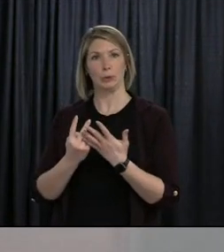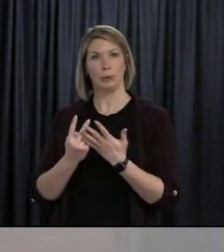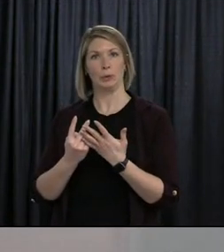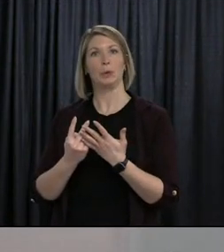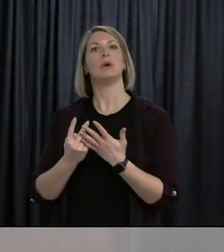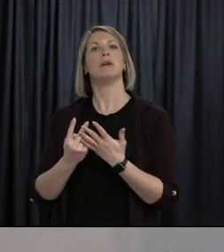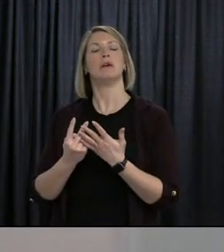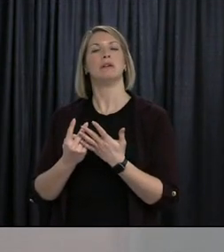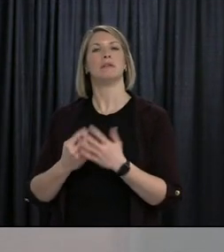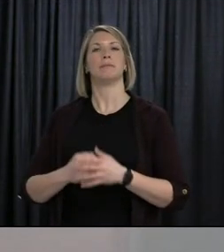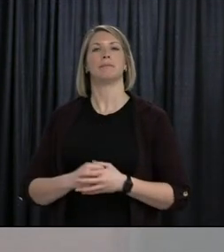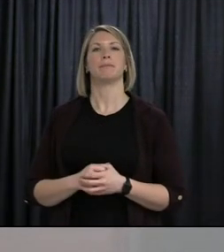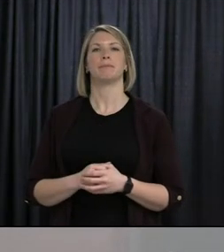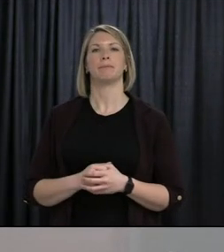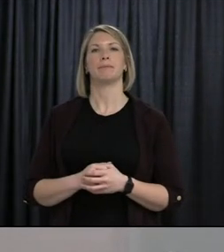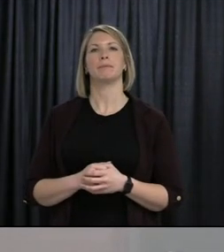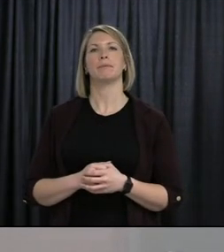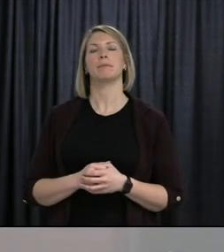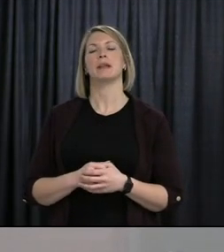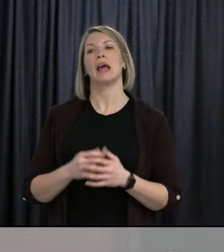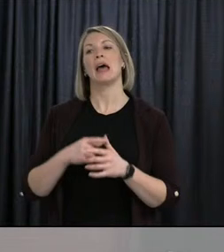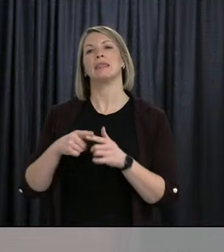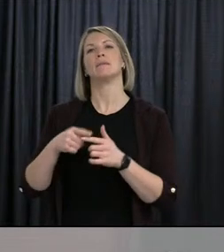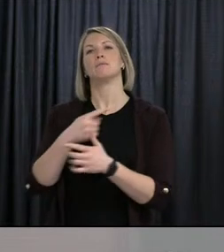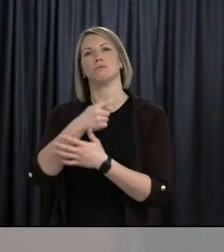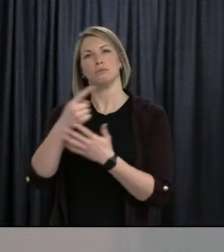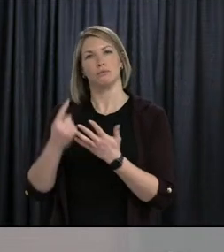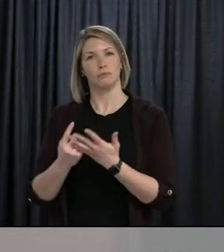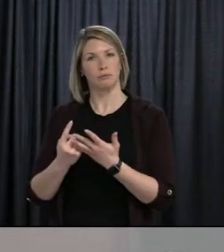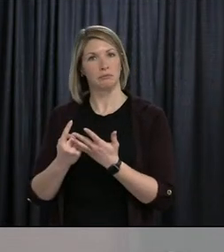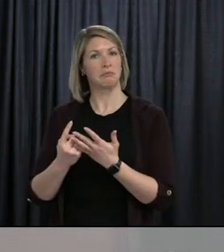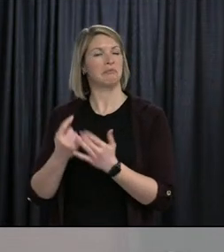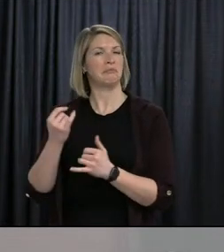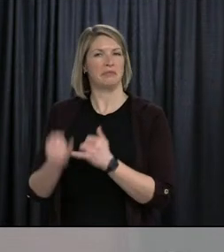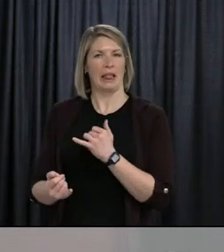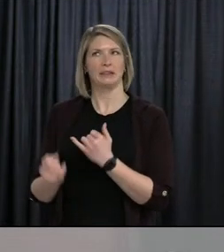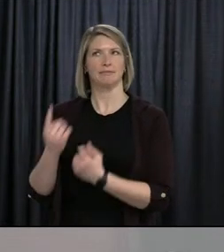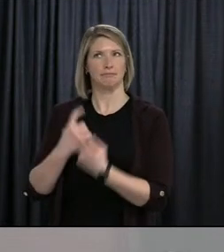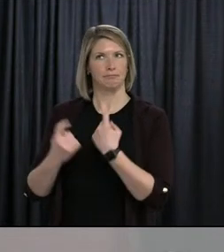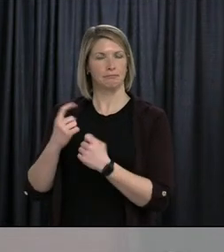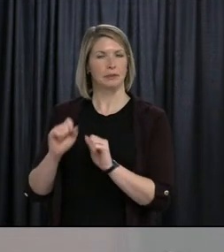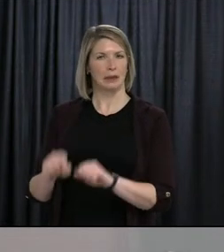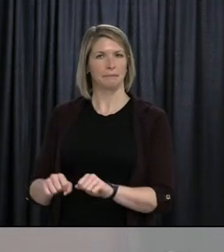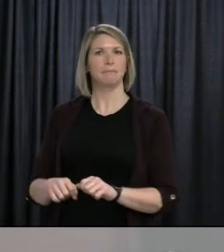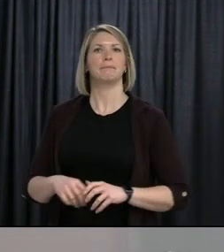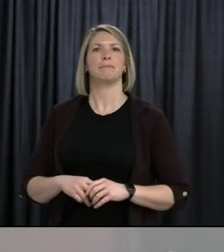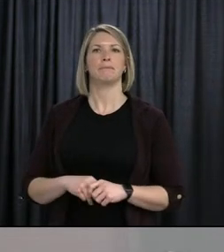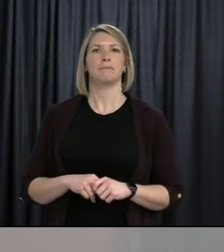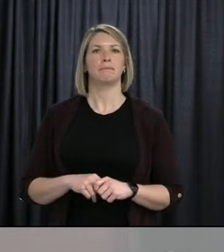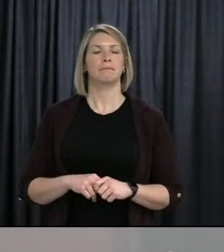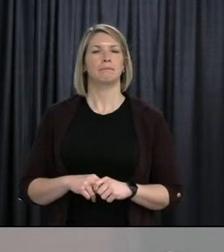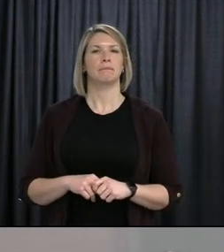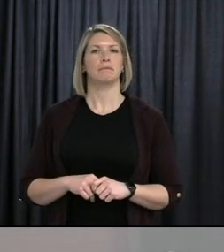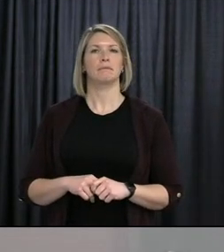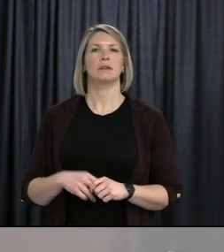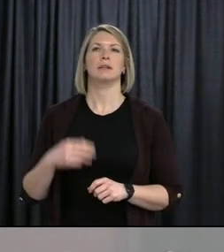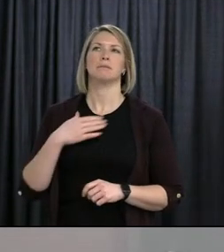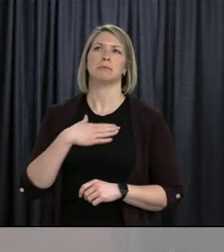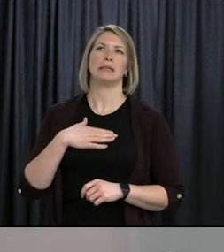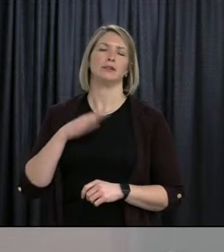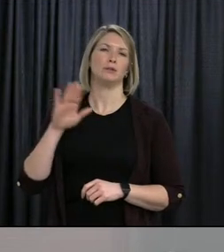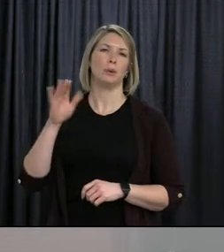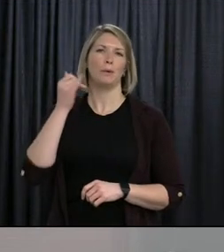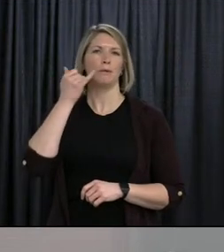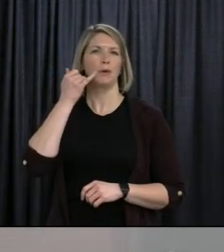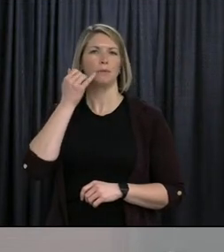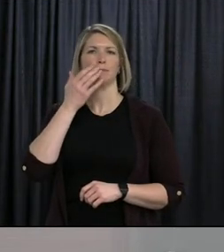and one follow-up. Following this, I will ask each reporter if they have any final questions. I ask that you keep your phones muted until